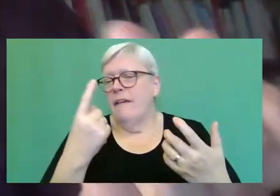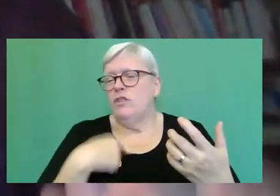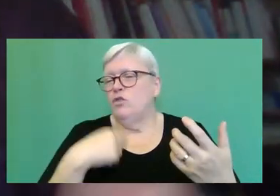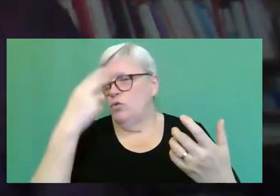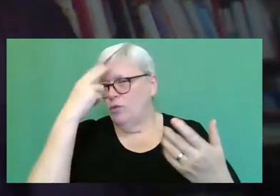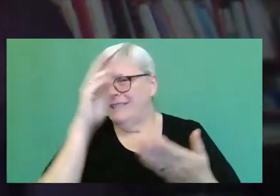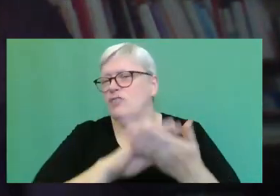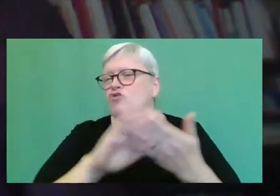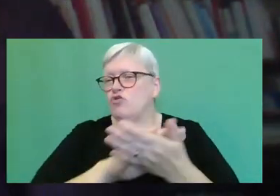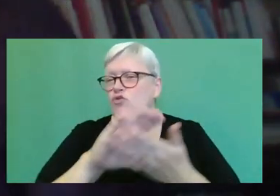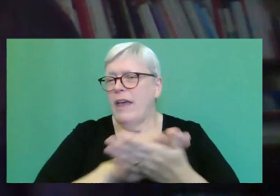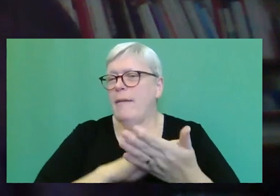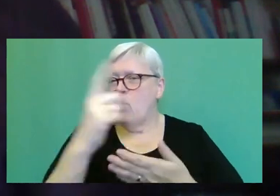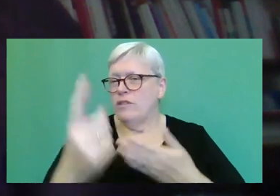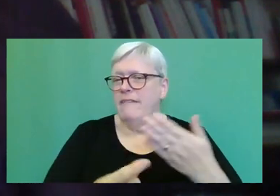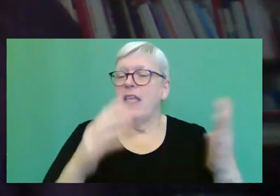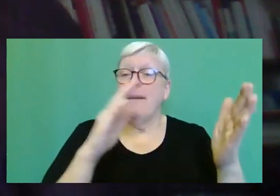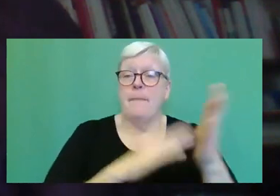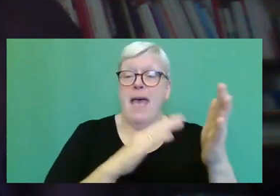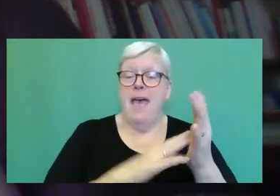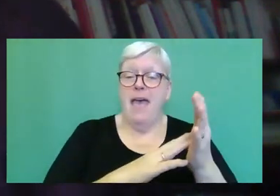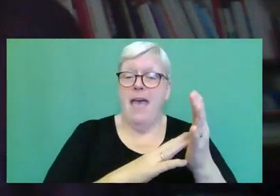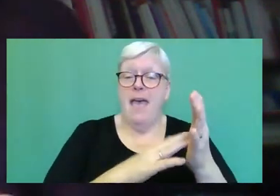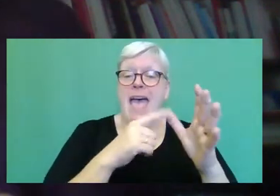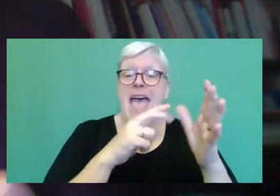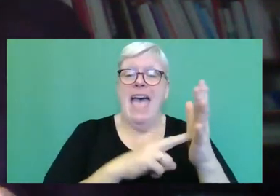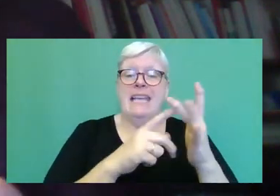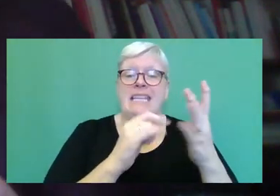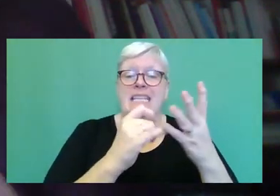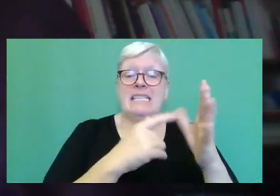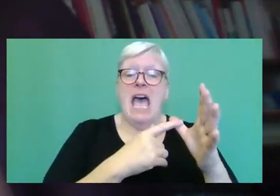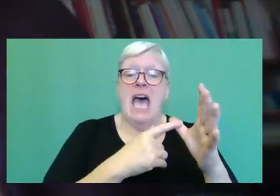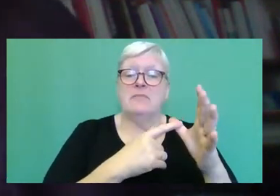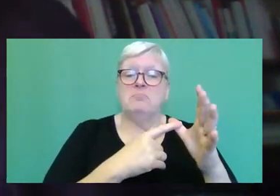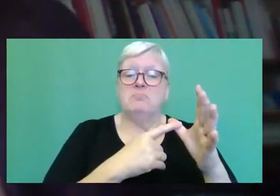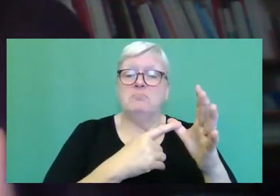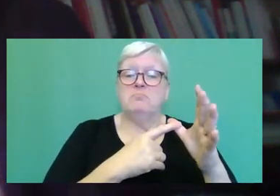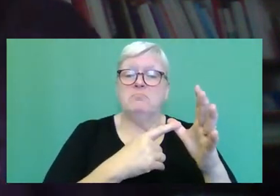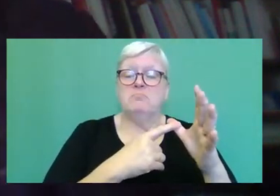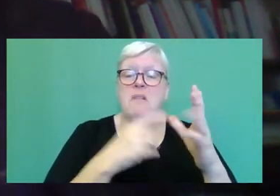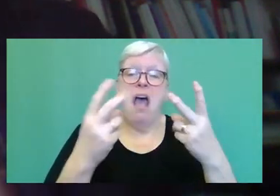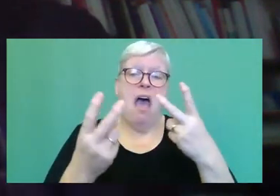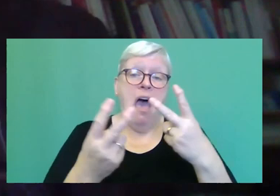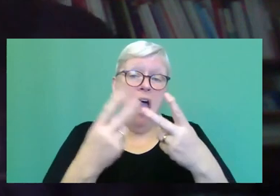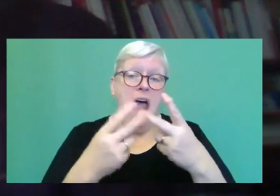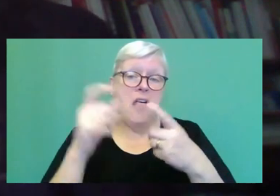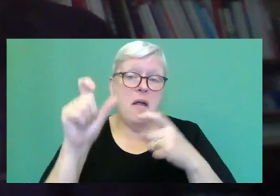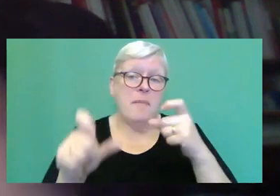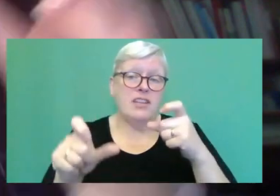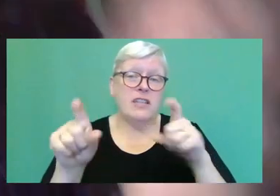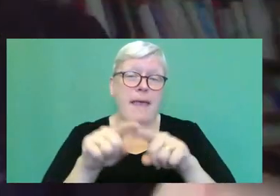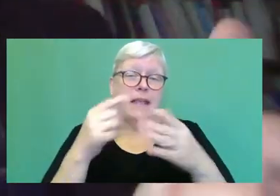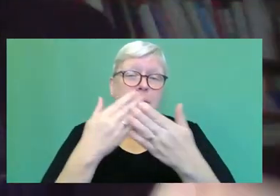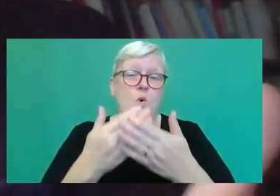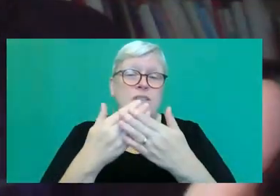And then you have the character of Mao, Anissa, who could also be regarded as a, as a, another possible configuration of a Muslim feminist.